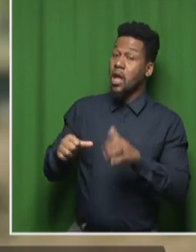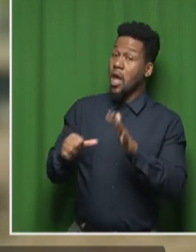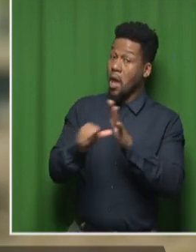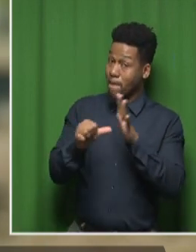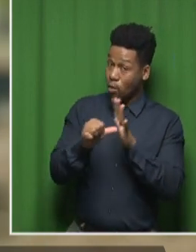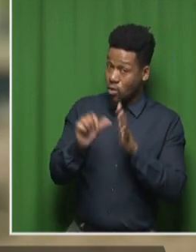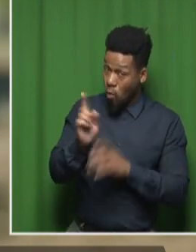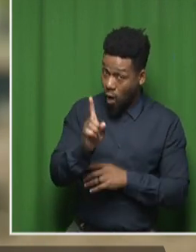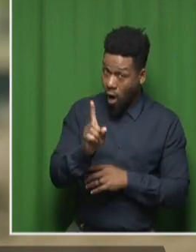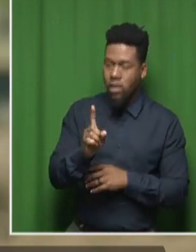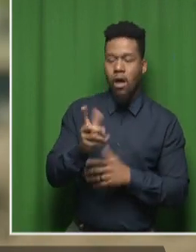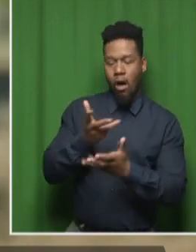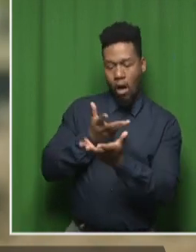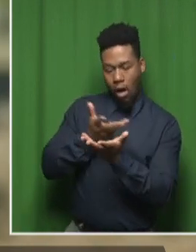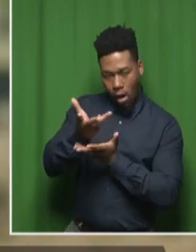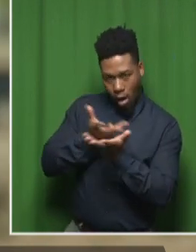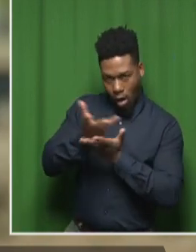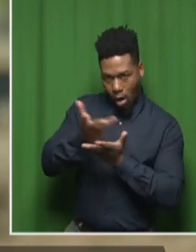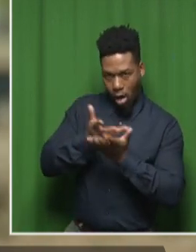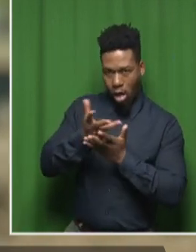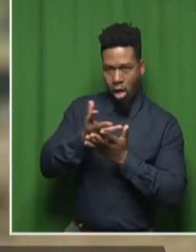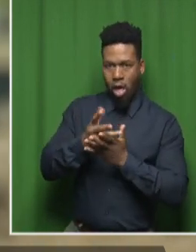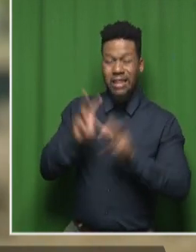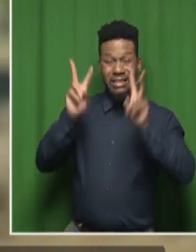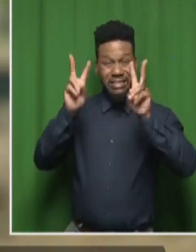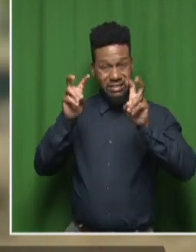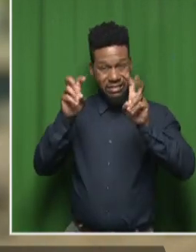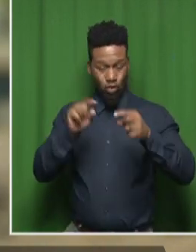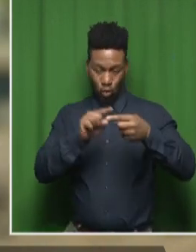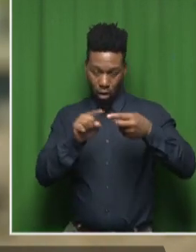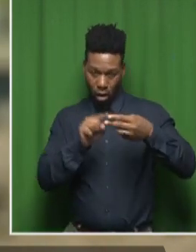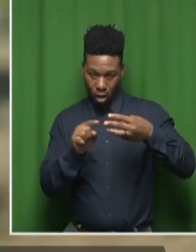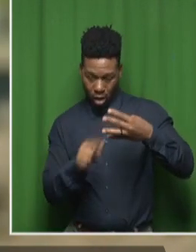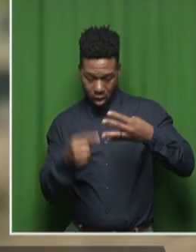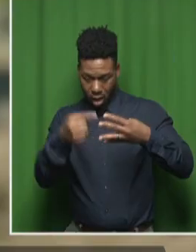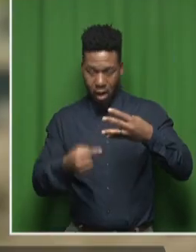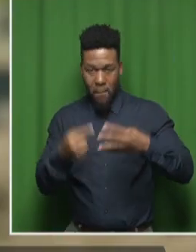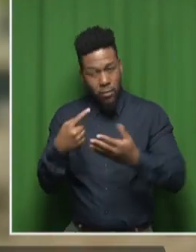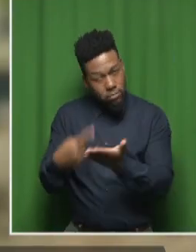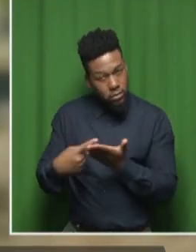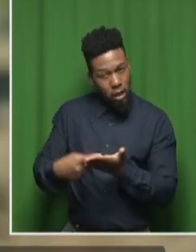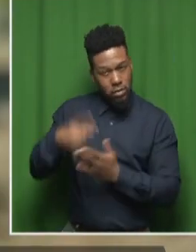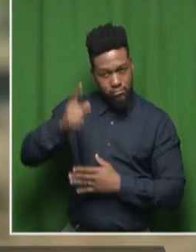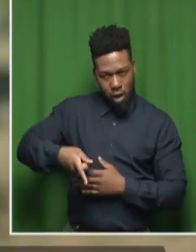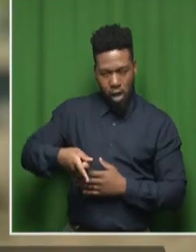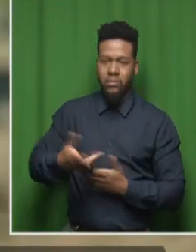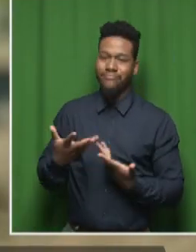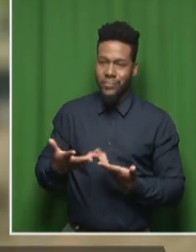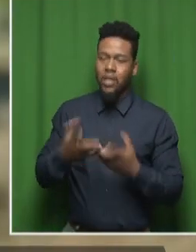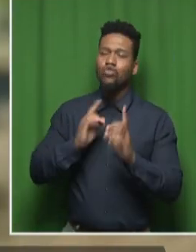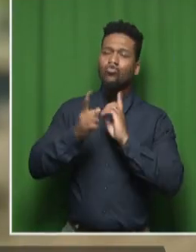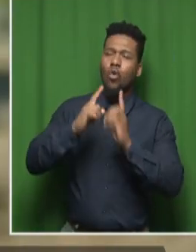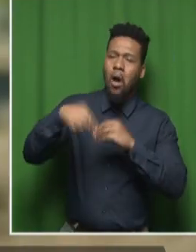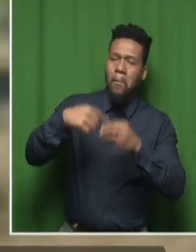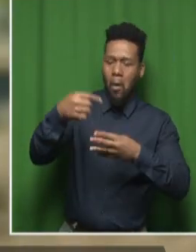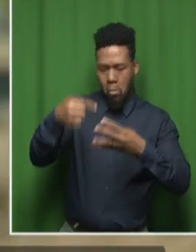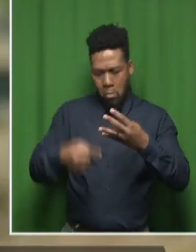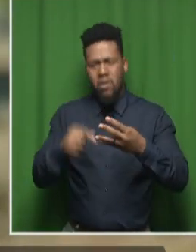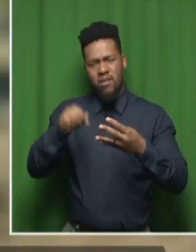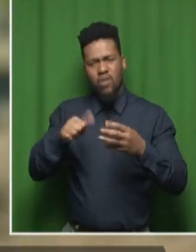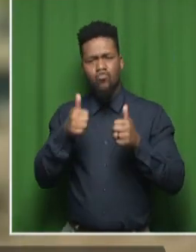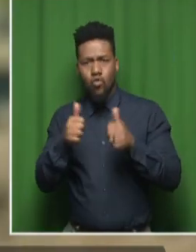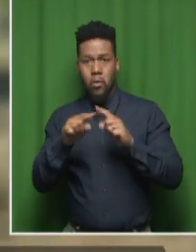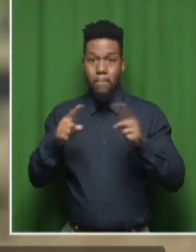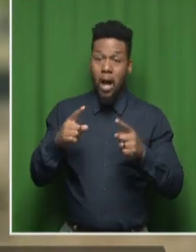these issues and address them and therefore take action because we may talk about them, but then what are we doing at the end of the day? So it's